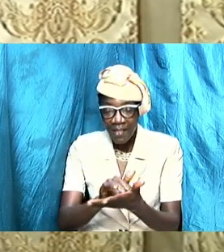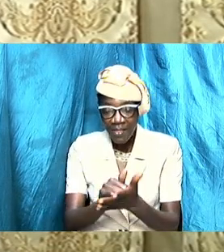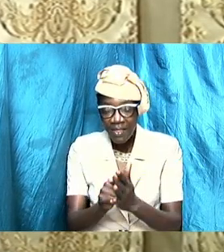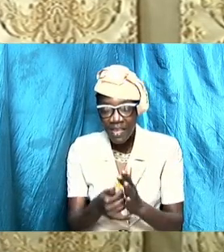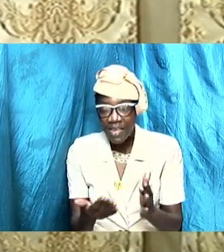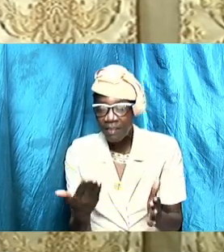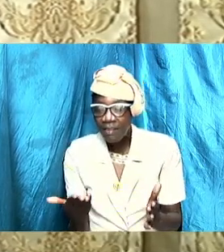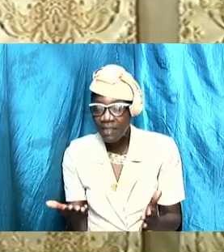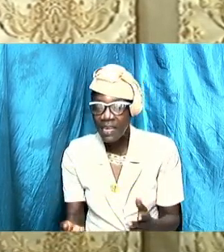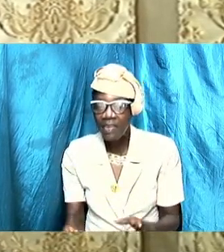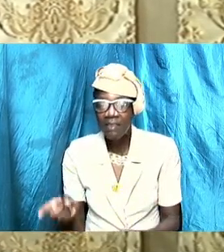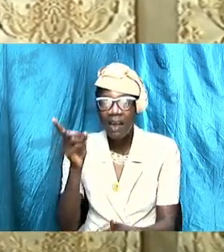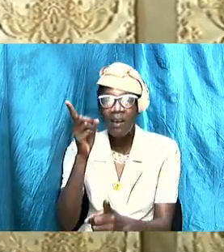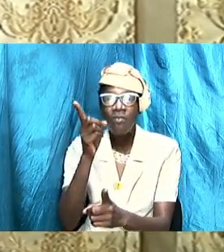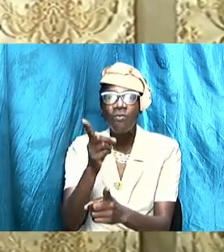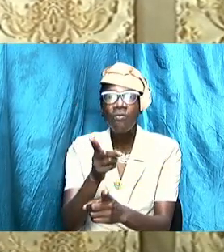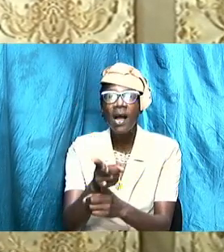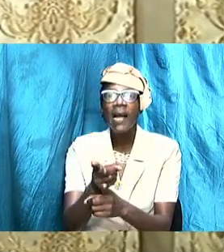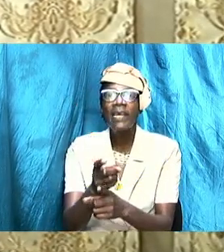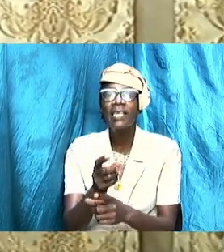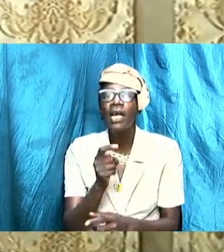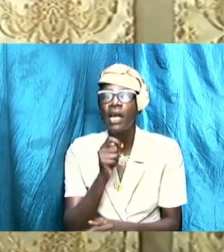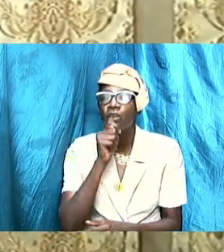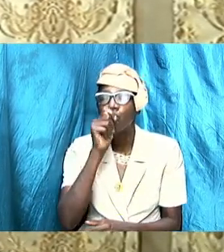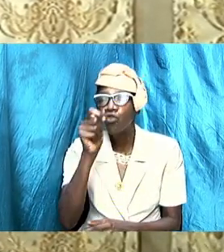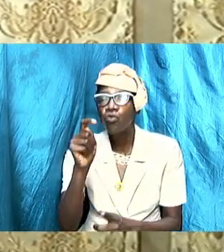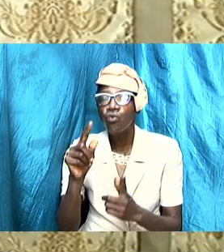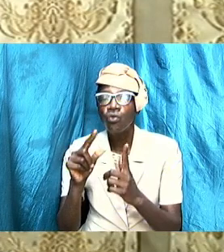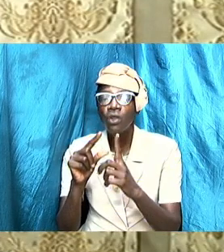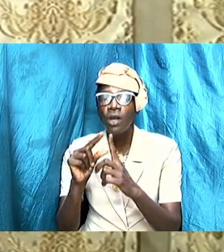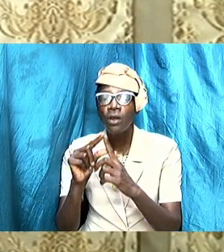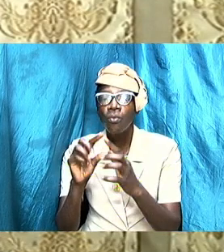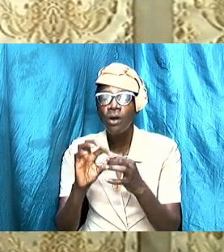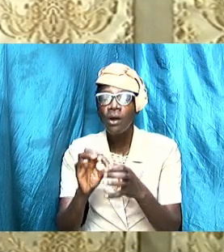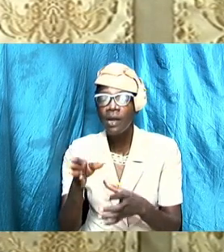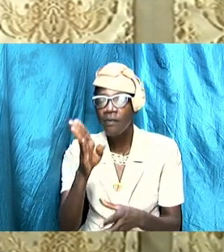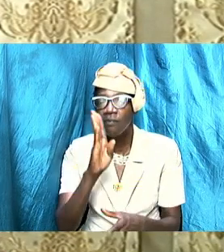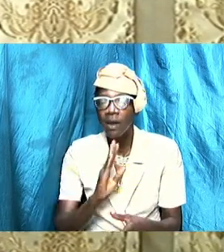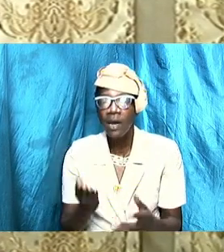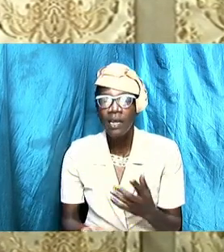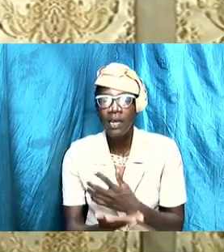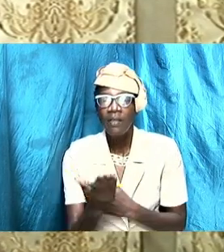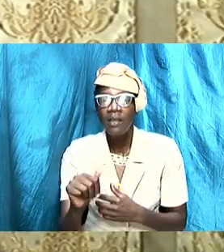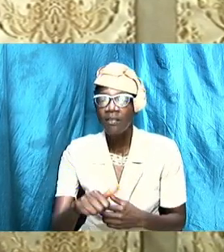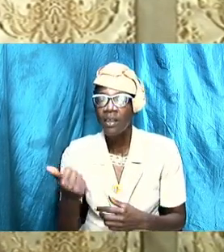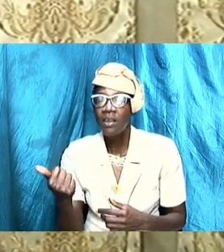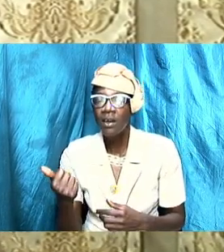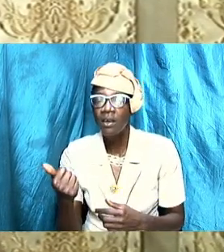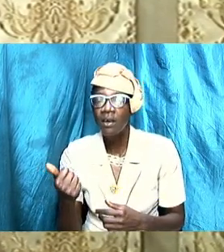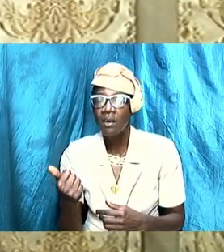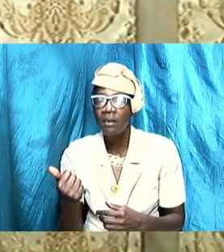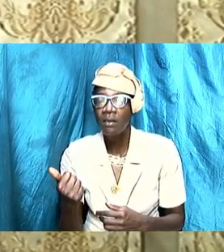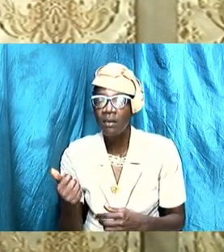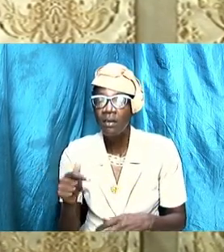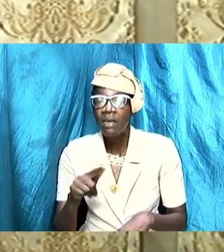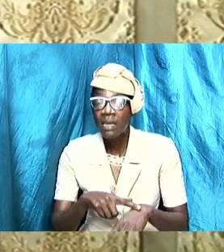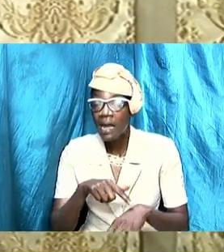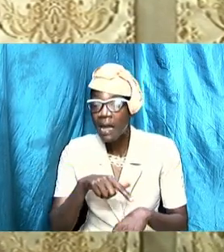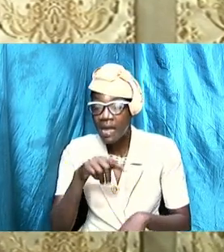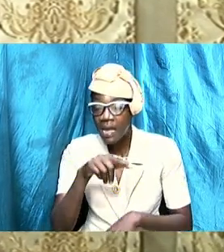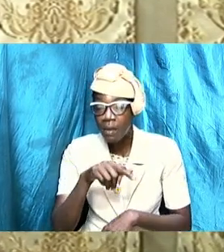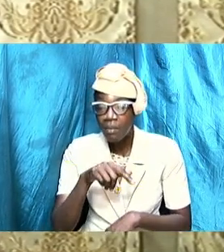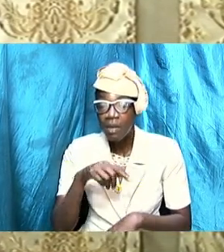they are true and they are the word of God. But there is another point in our